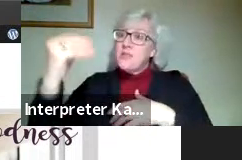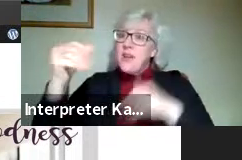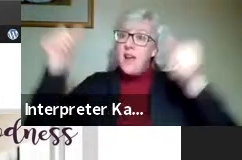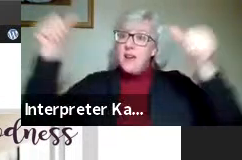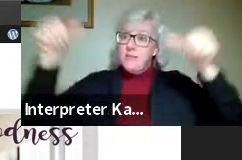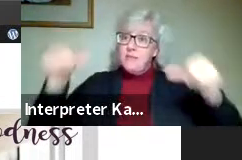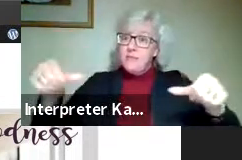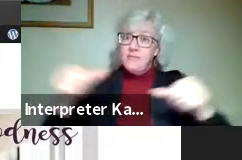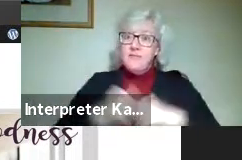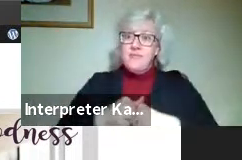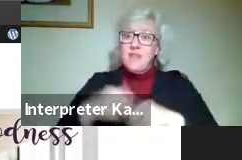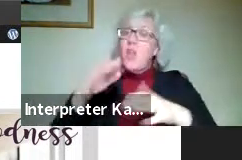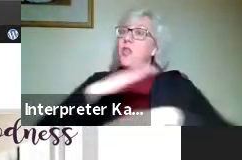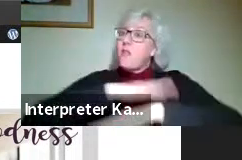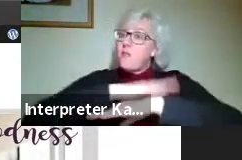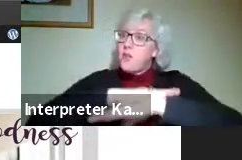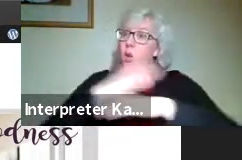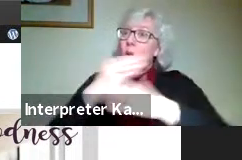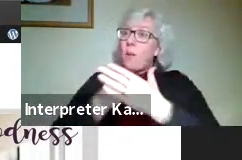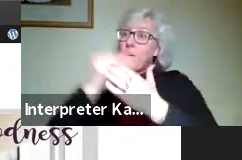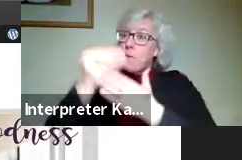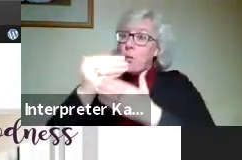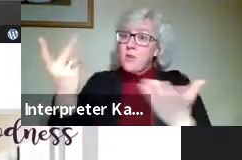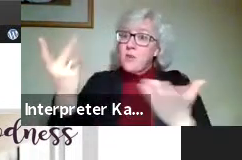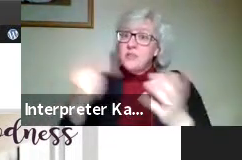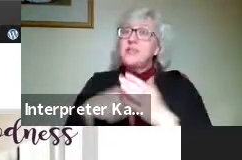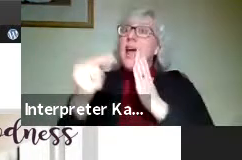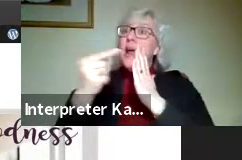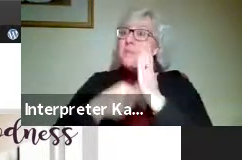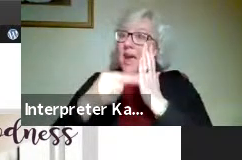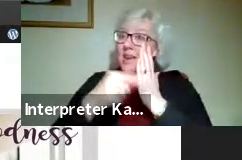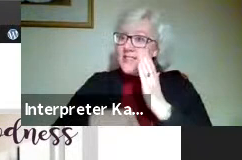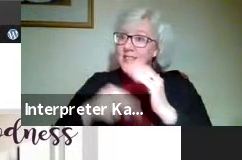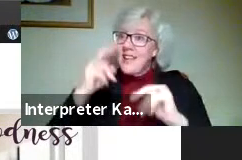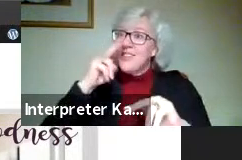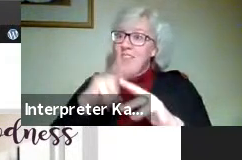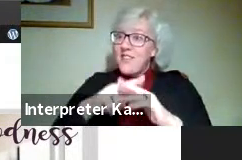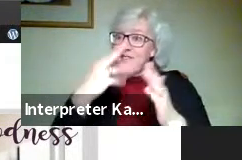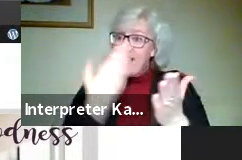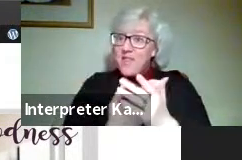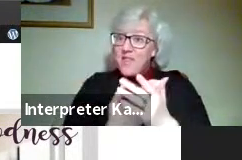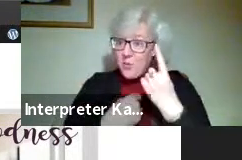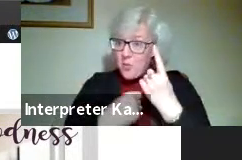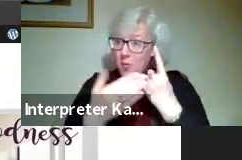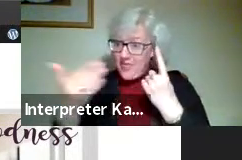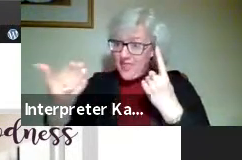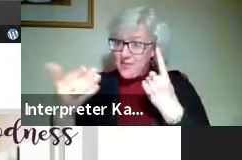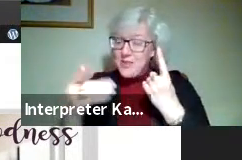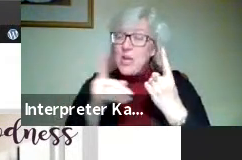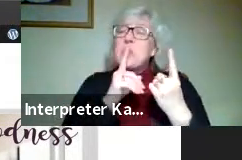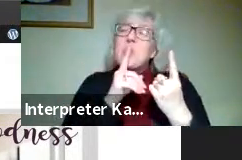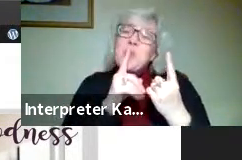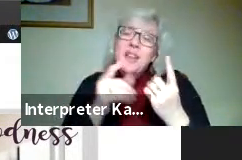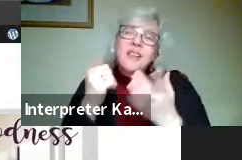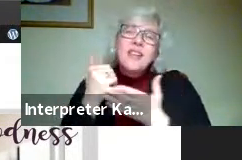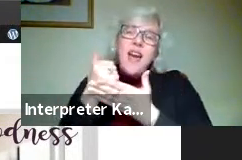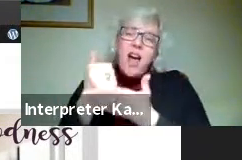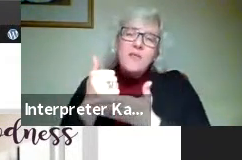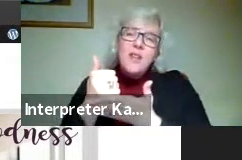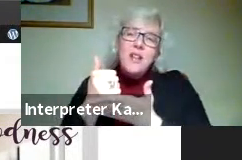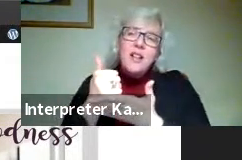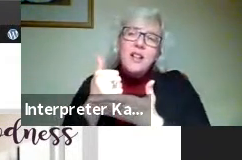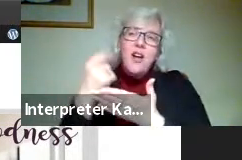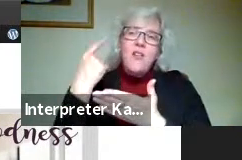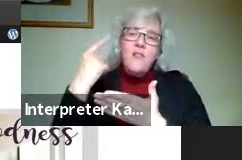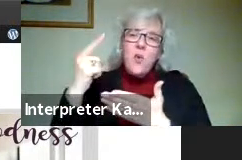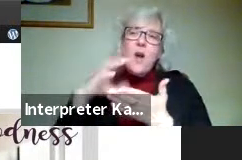floor point of purchase, as well as that print magazine. Here's a fun fact. One of the things that's really helpful for our students